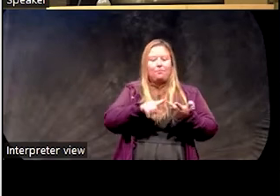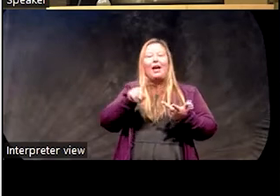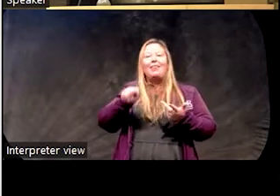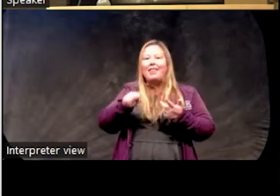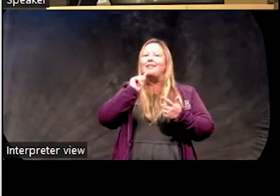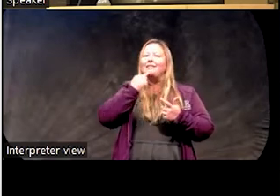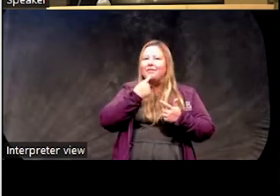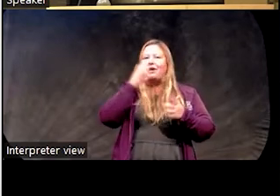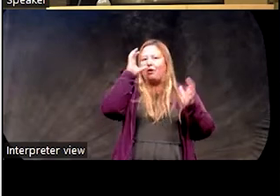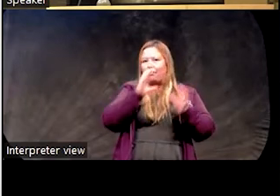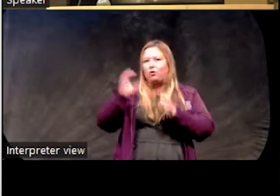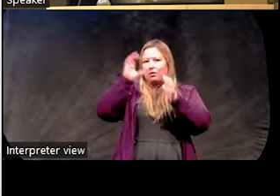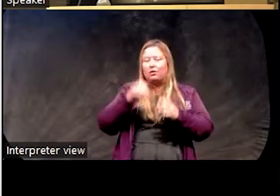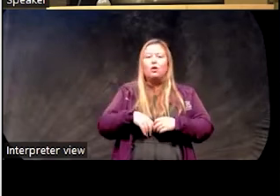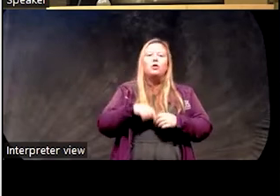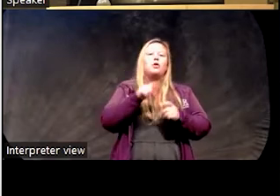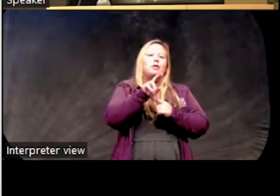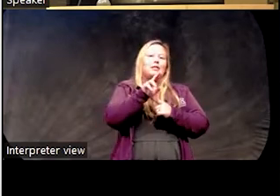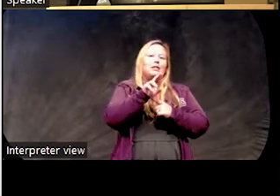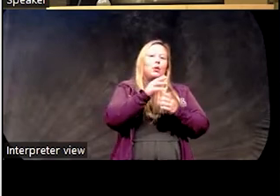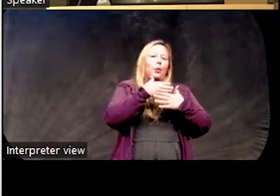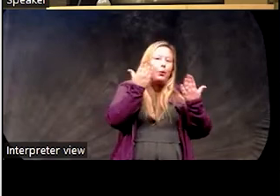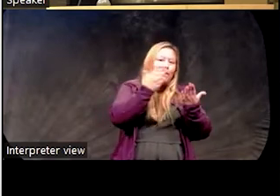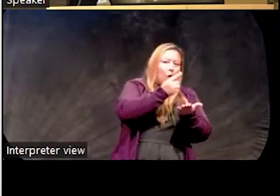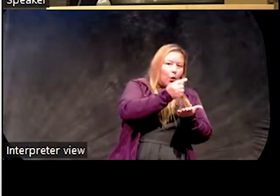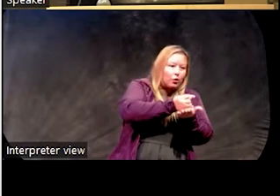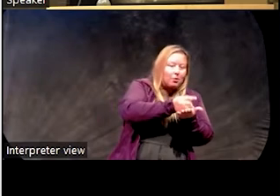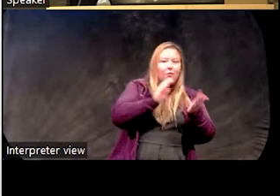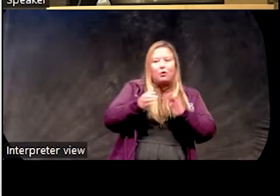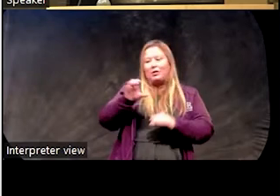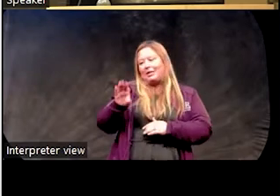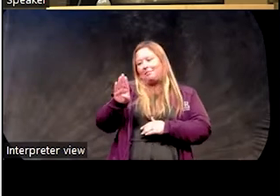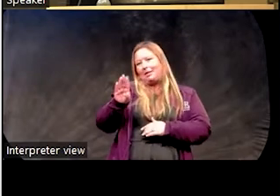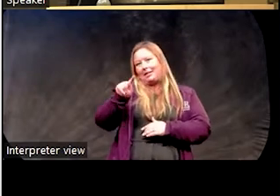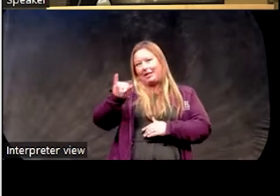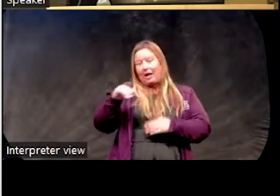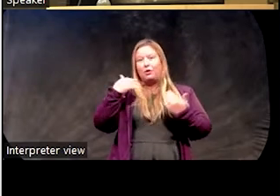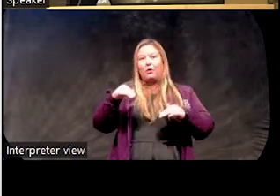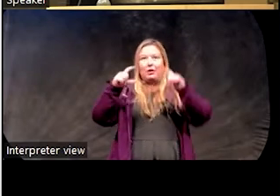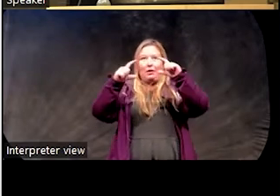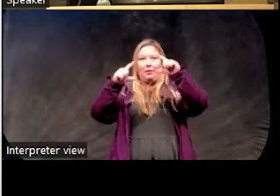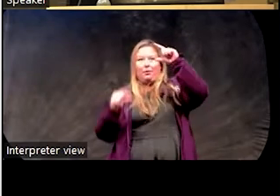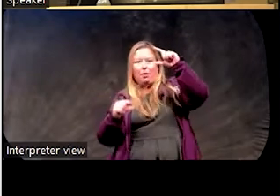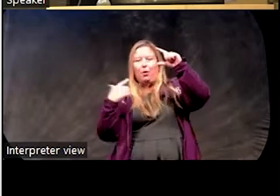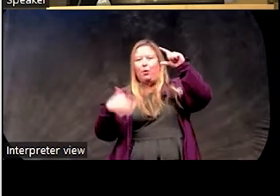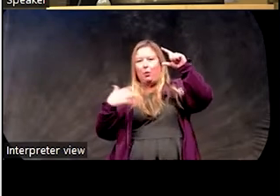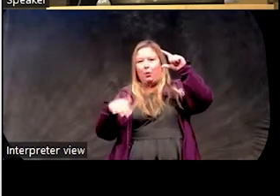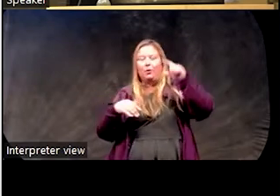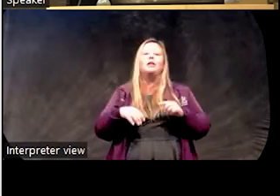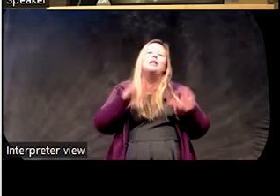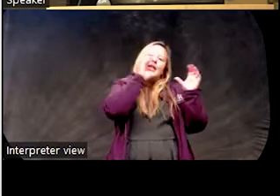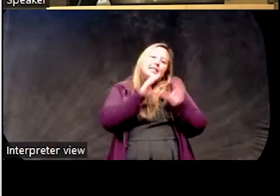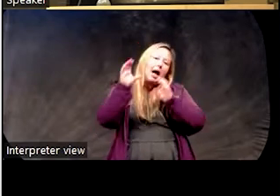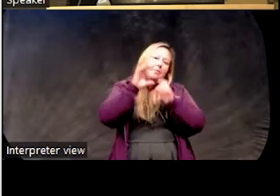TAU treatment as usual, so no treatment compared to CBTI. So a large reduction in insomnia severity,